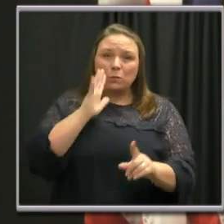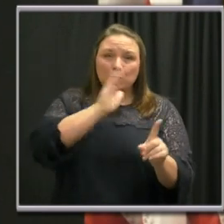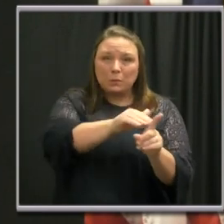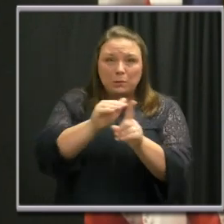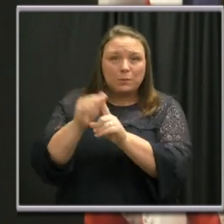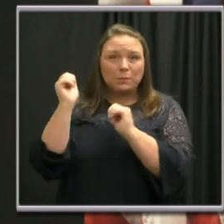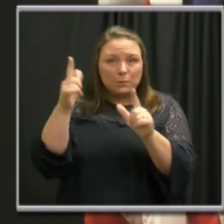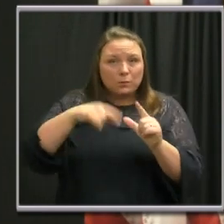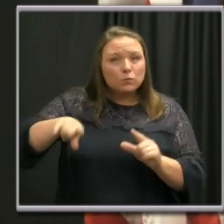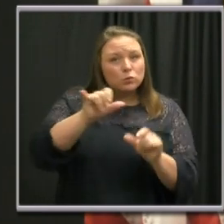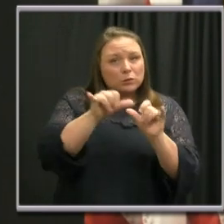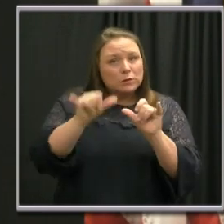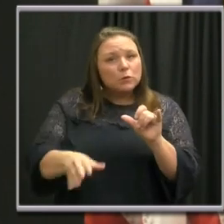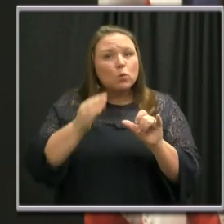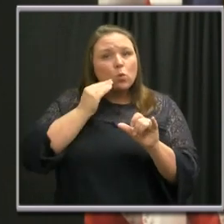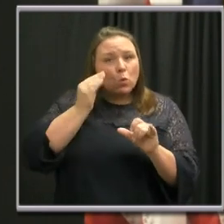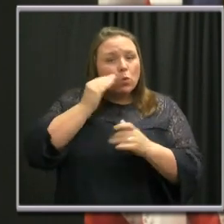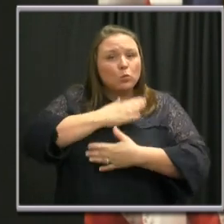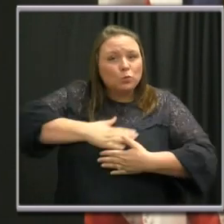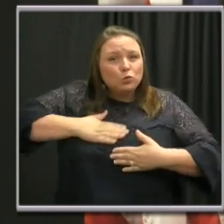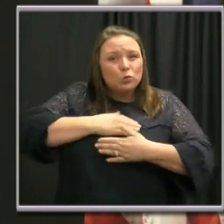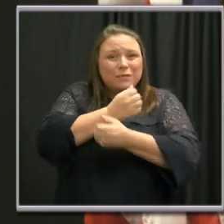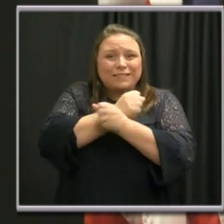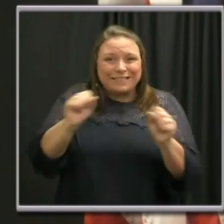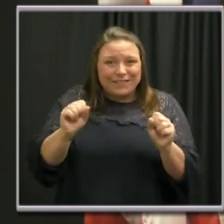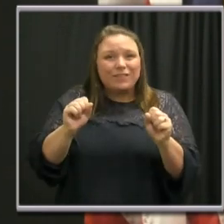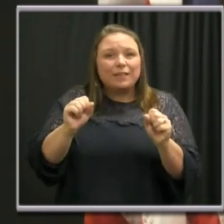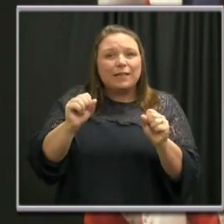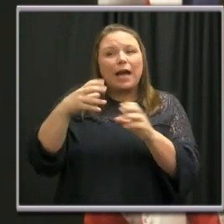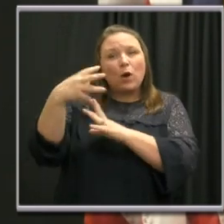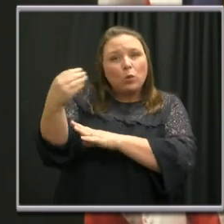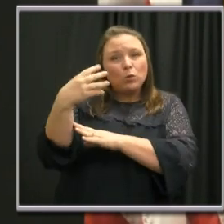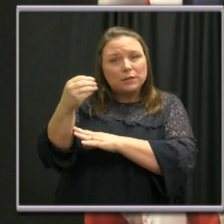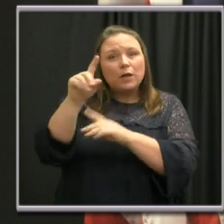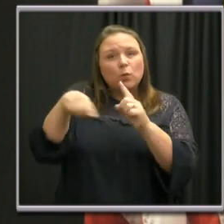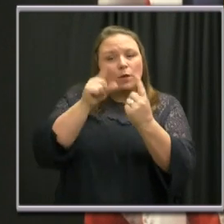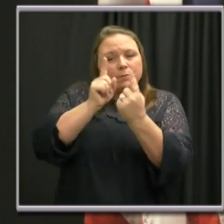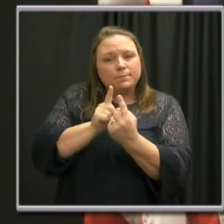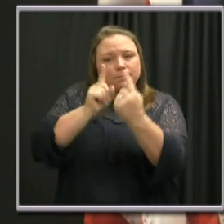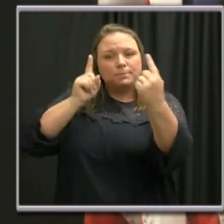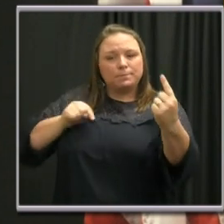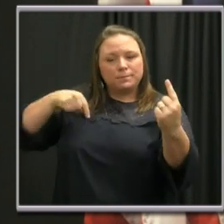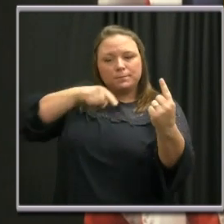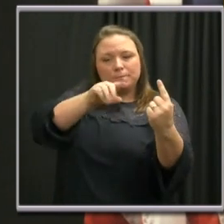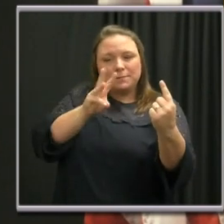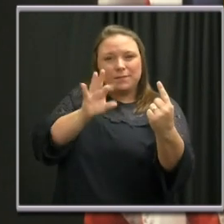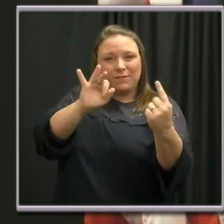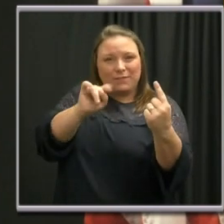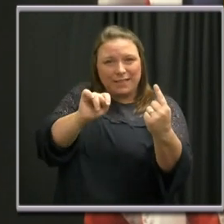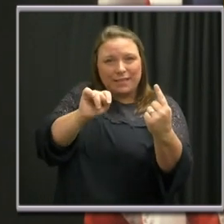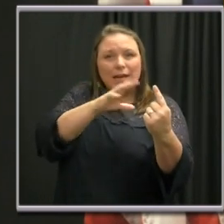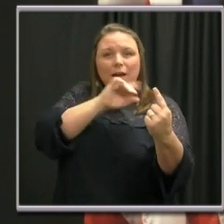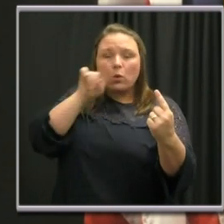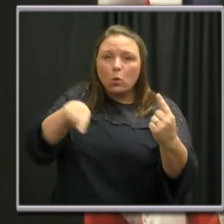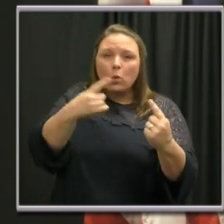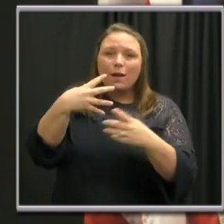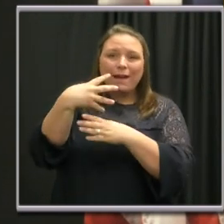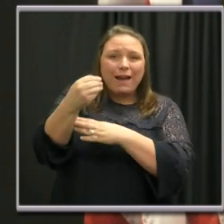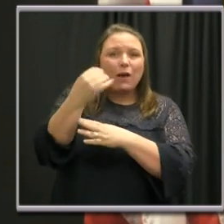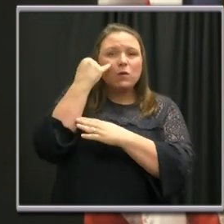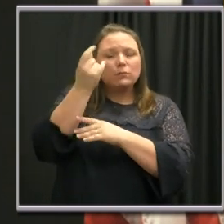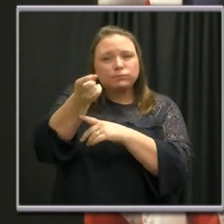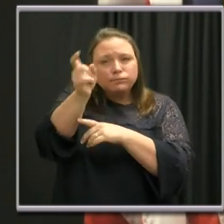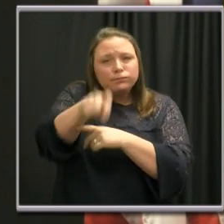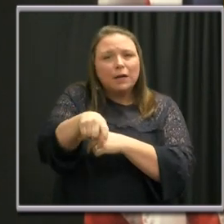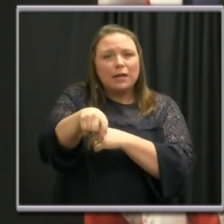at home, safely enjoying the outdoors while maintaining social distancing measures, and only running essential errands are